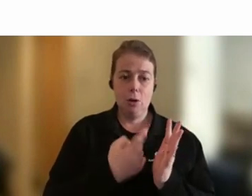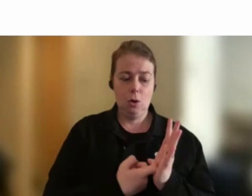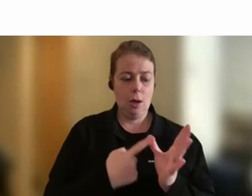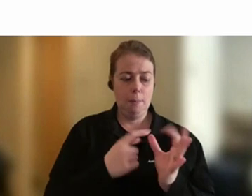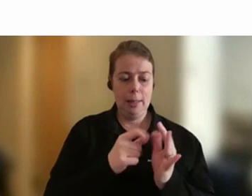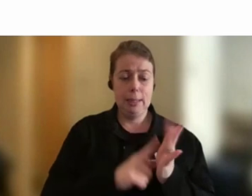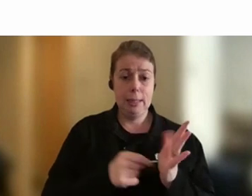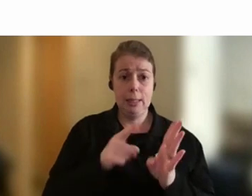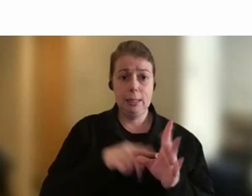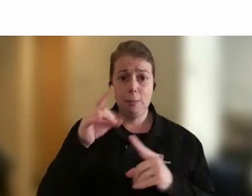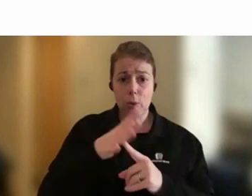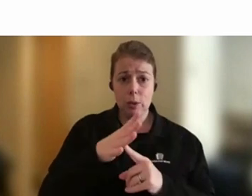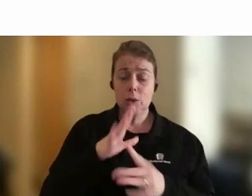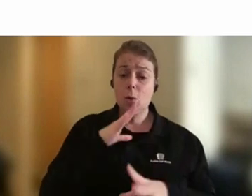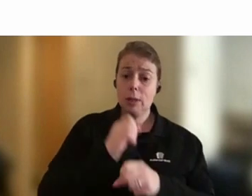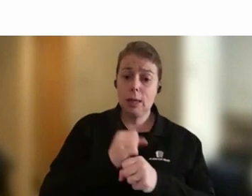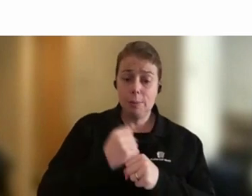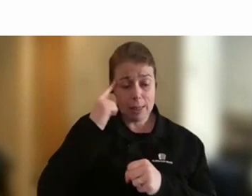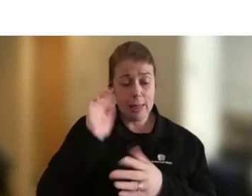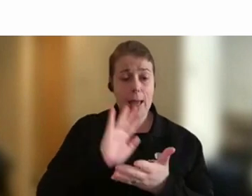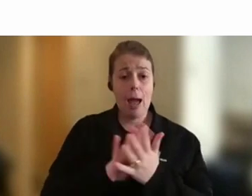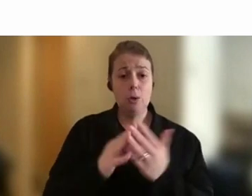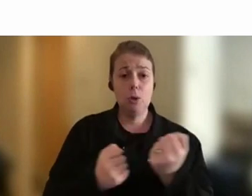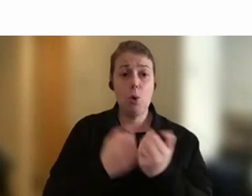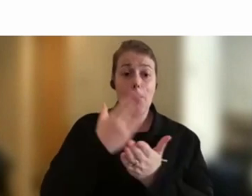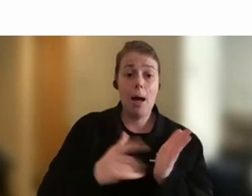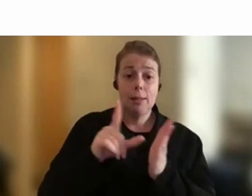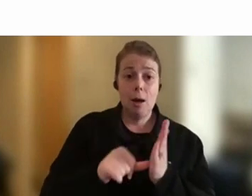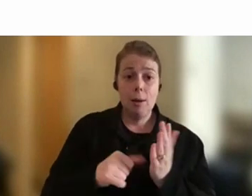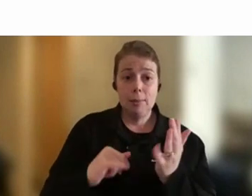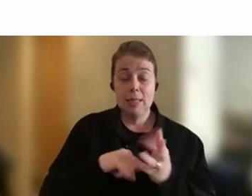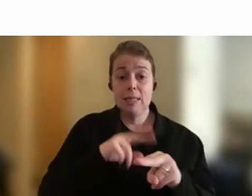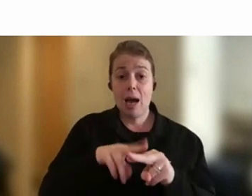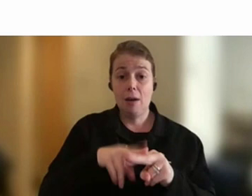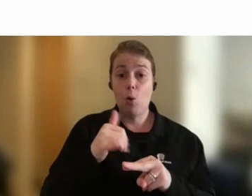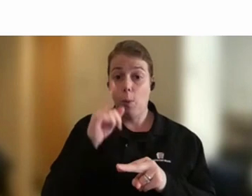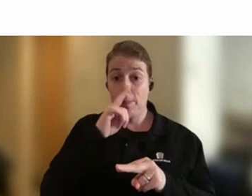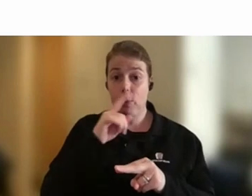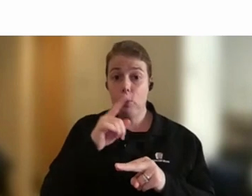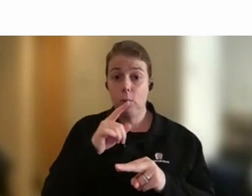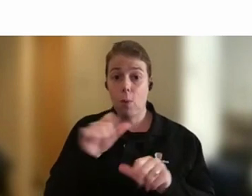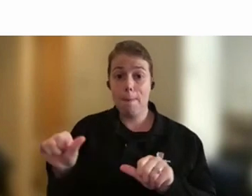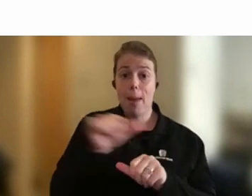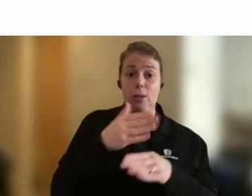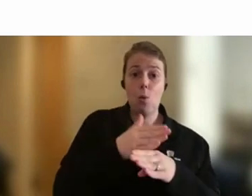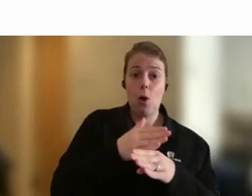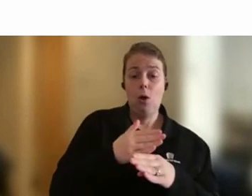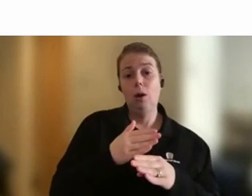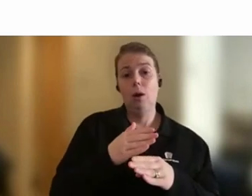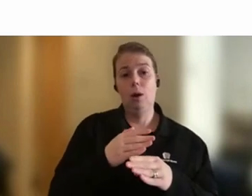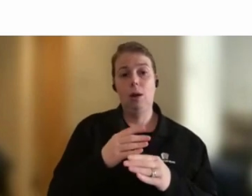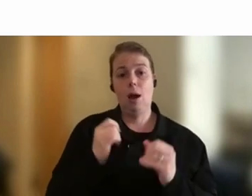staff and people returning to work after time away? For example, maternity leave and enable ongoing